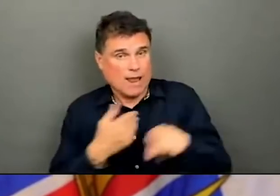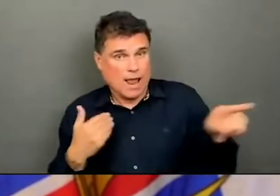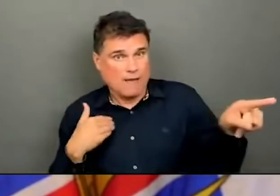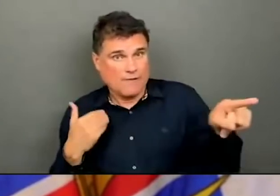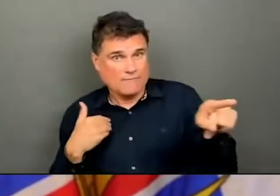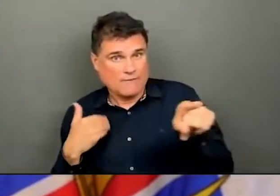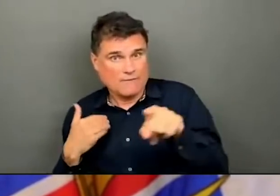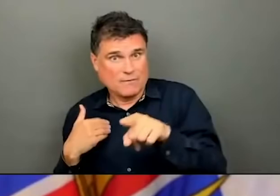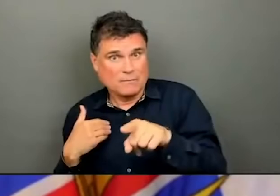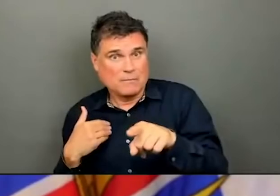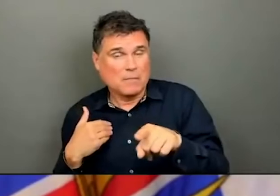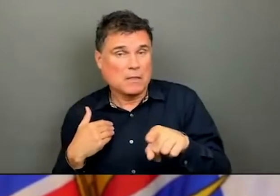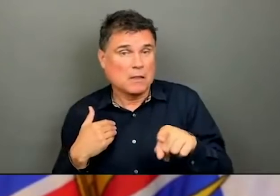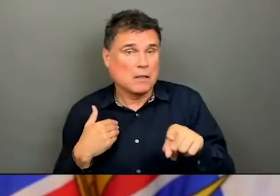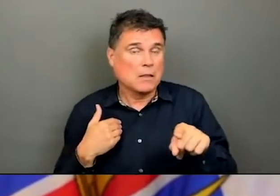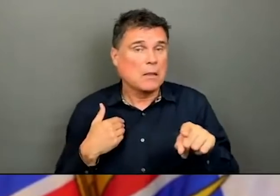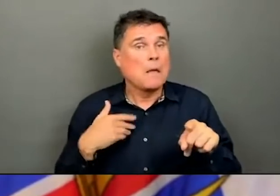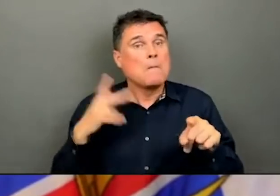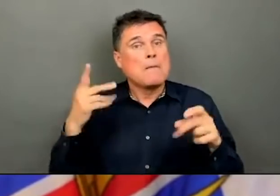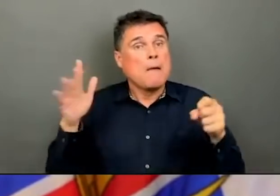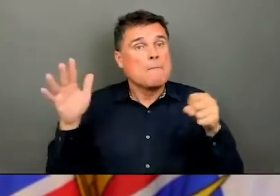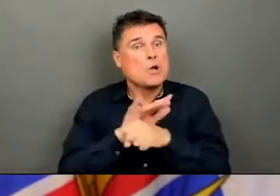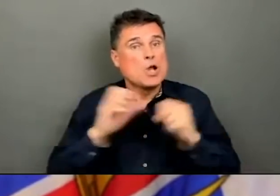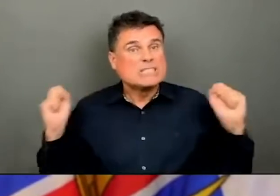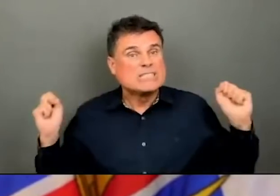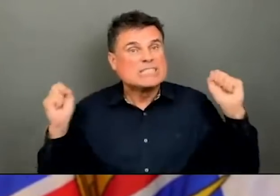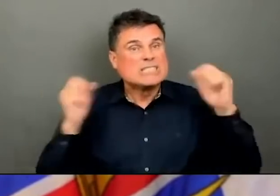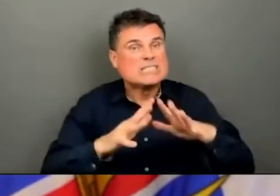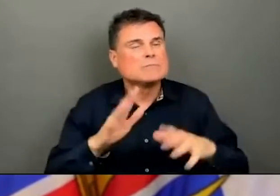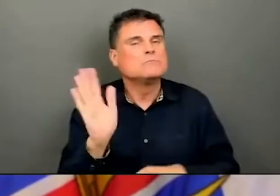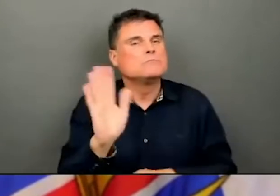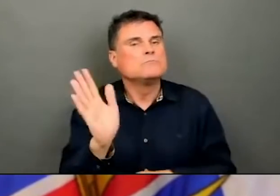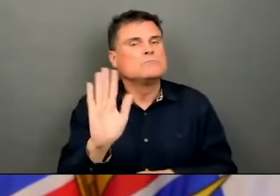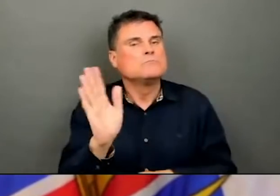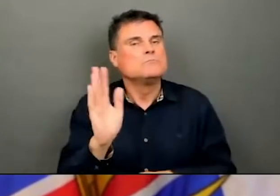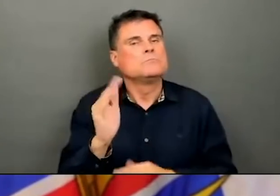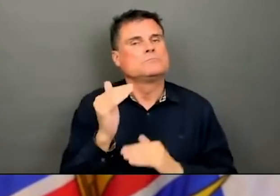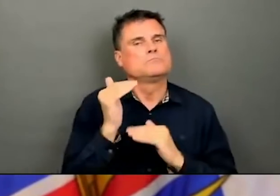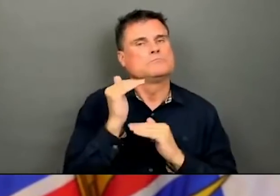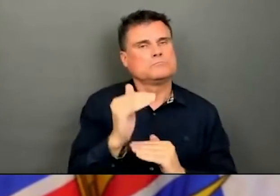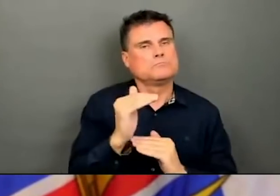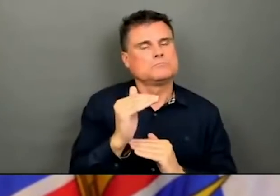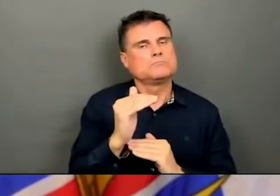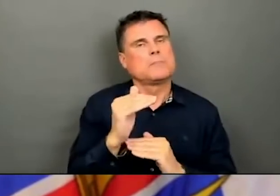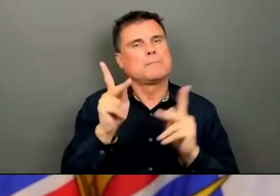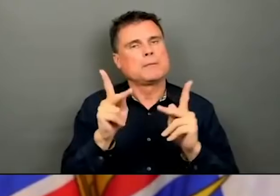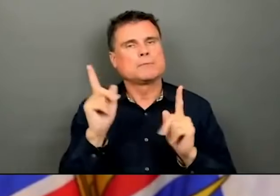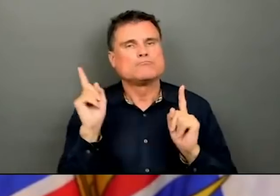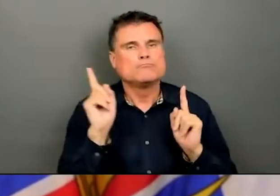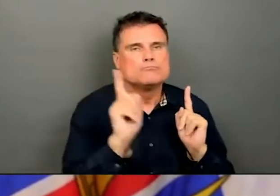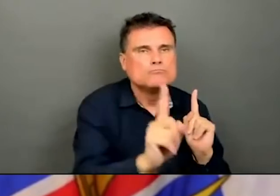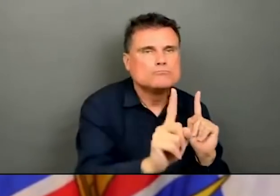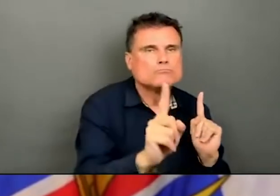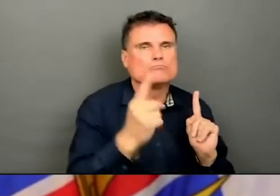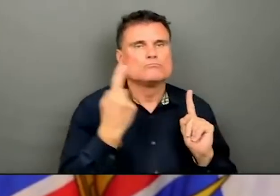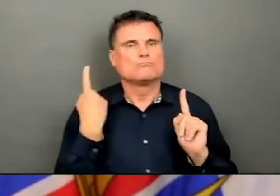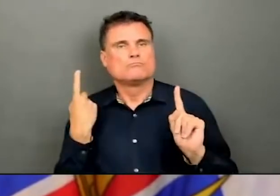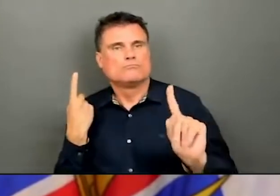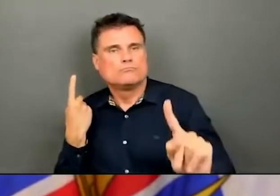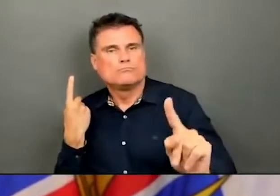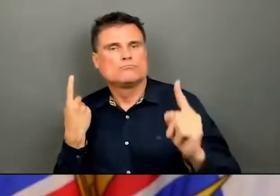back into those crowded classes for sure. And we need to remember that we are still a little bit at risk, which means